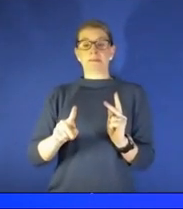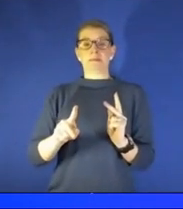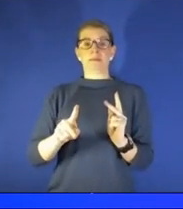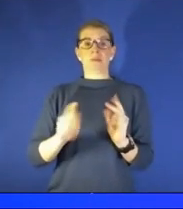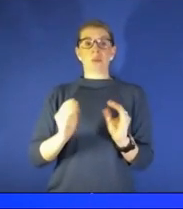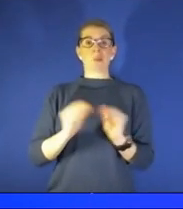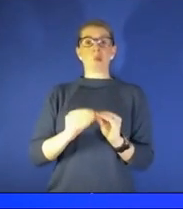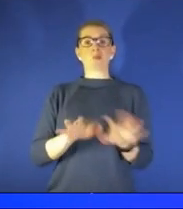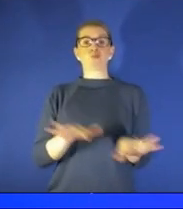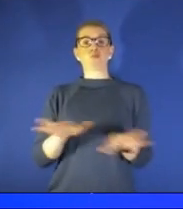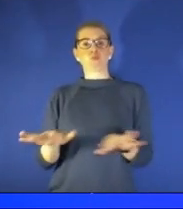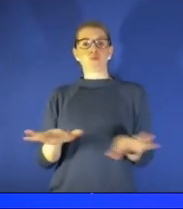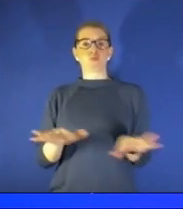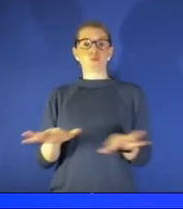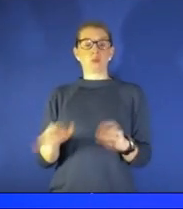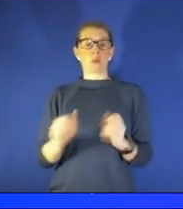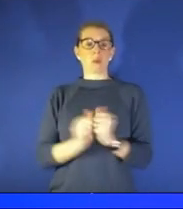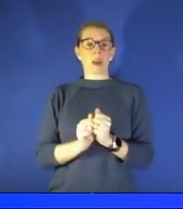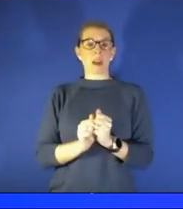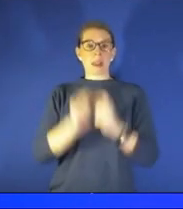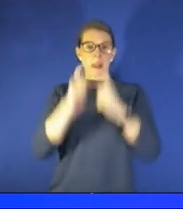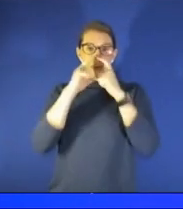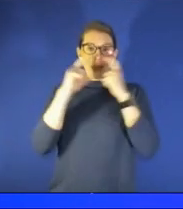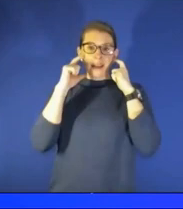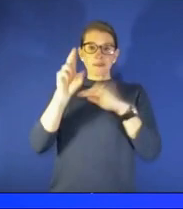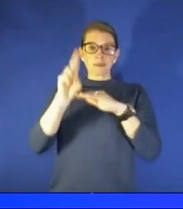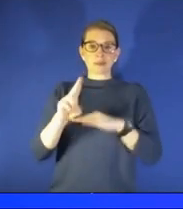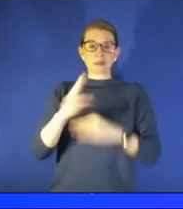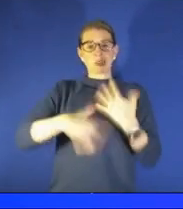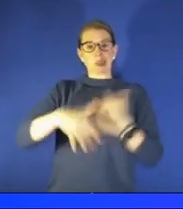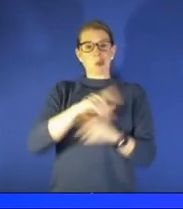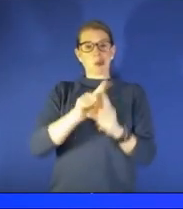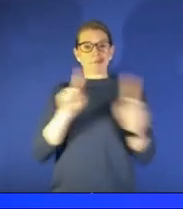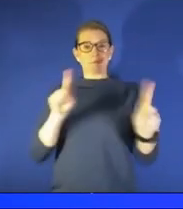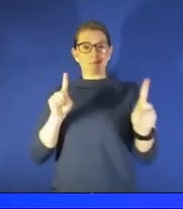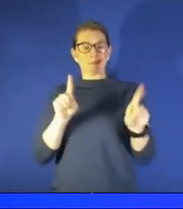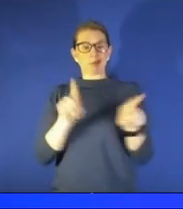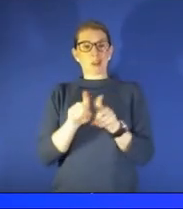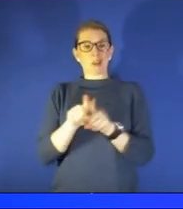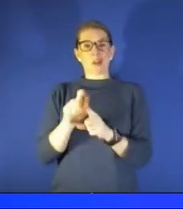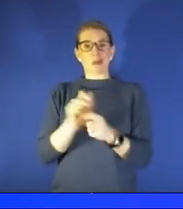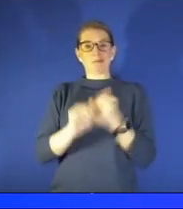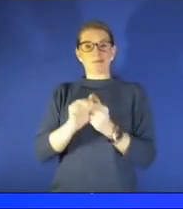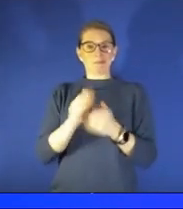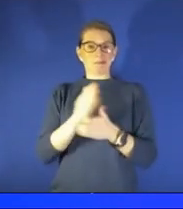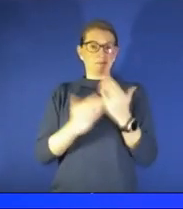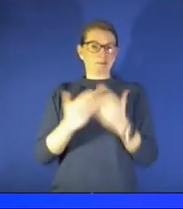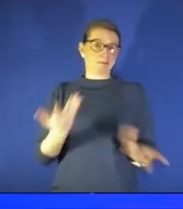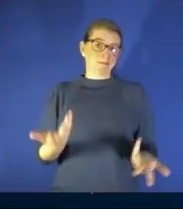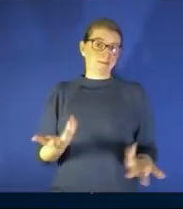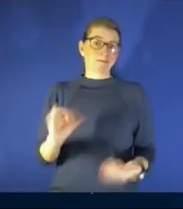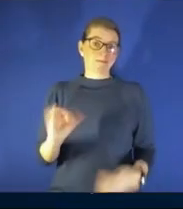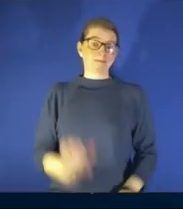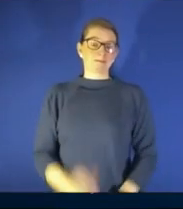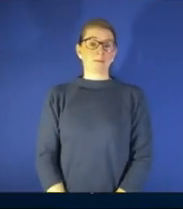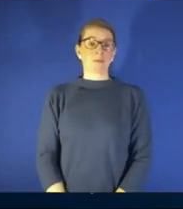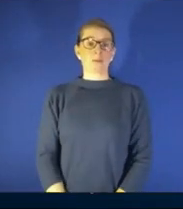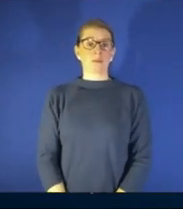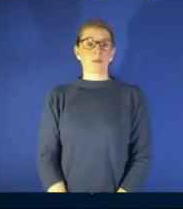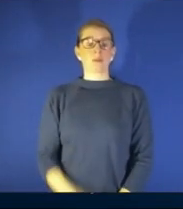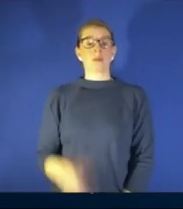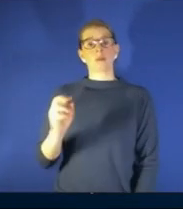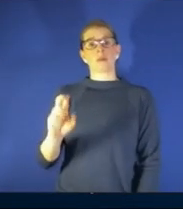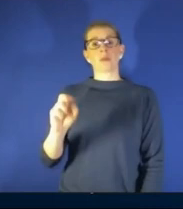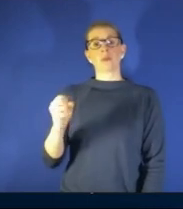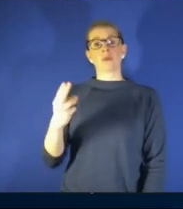their uh masking social distancing and hand hygiene practices may play a part as well right dr matt shoemaker is an infectious disease doctor